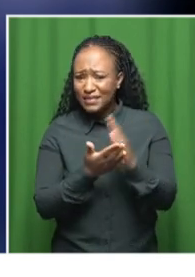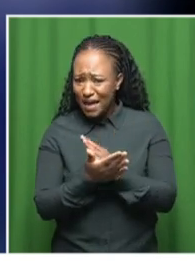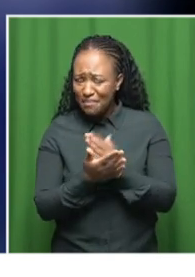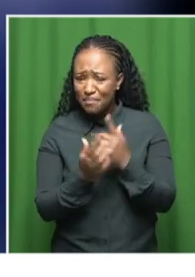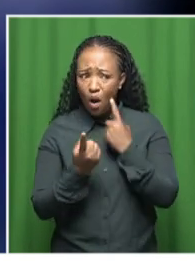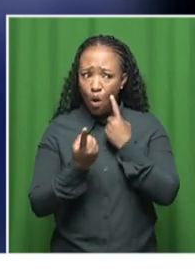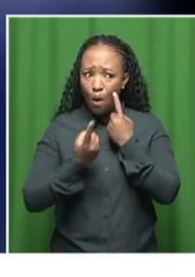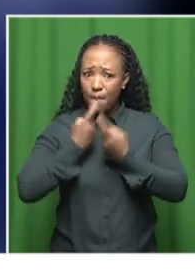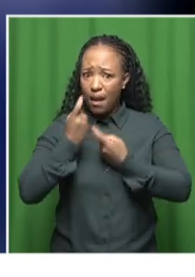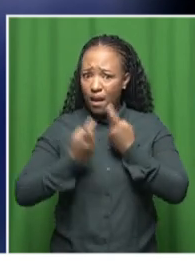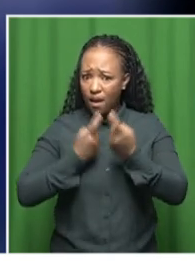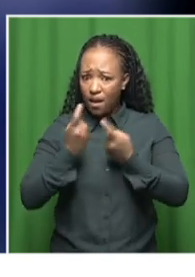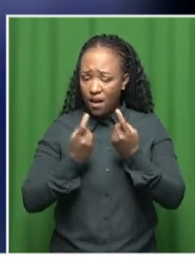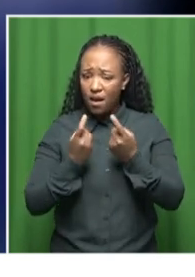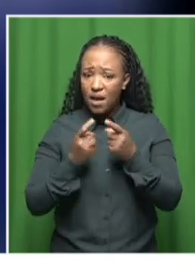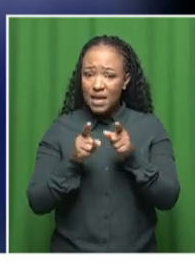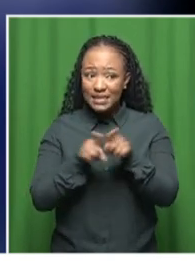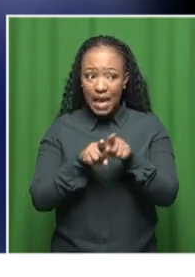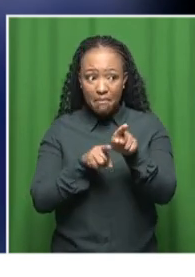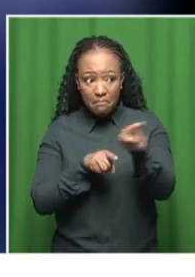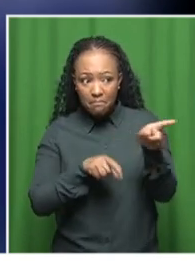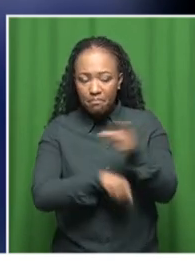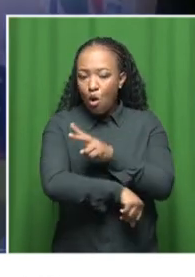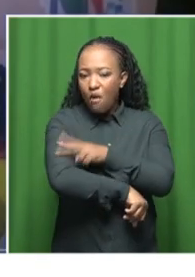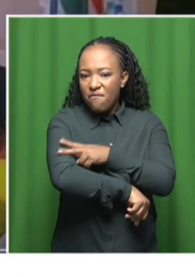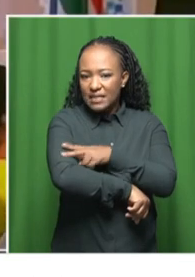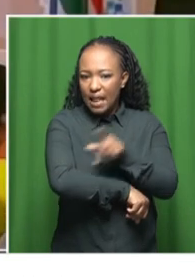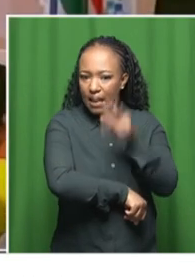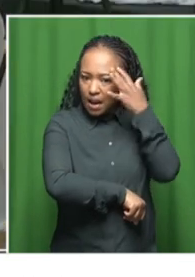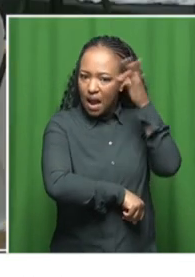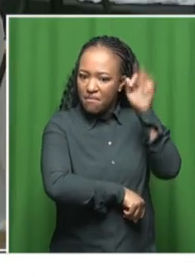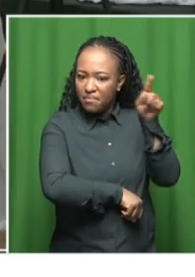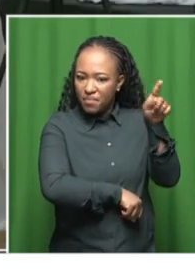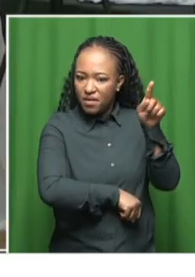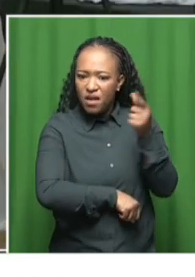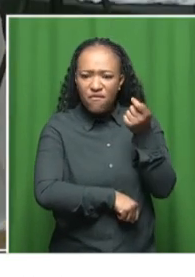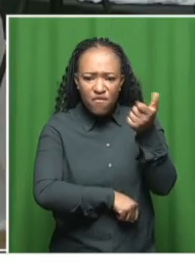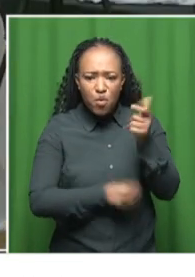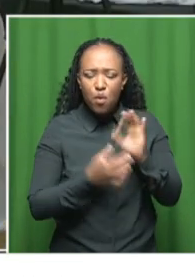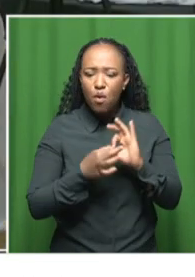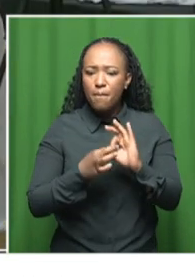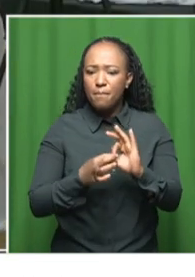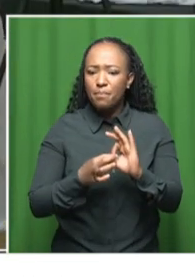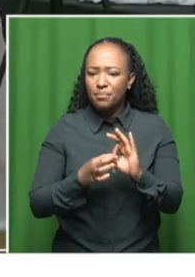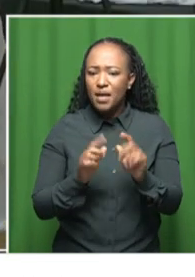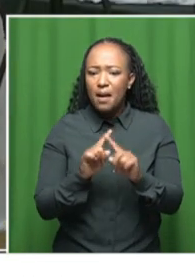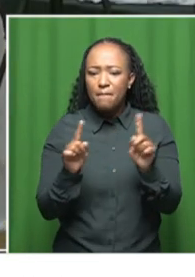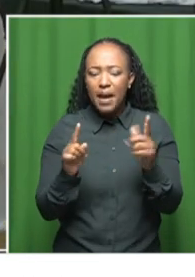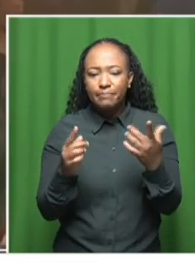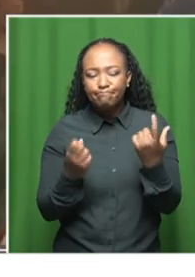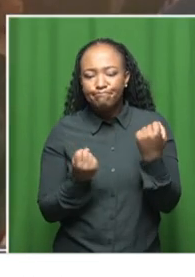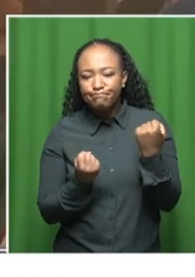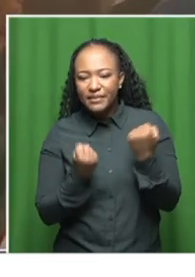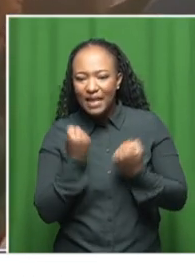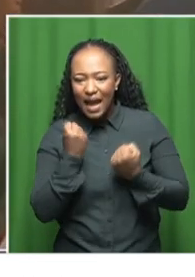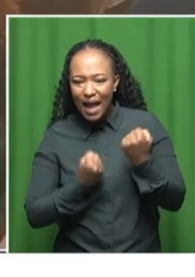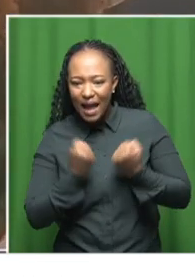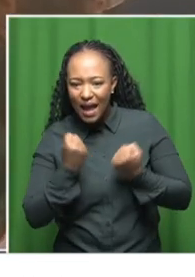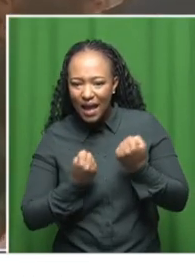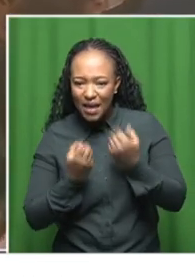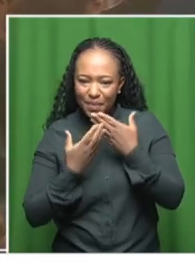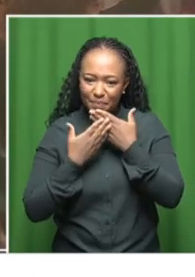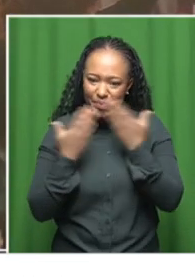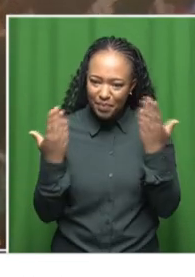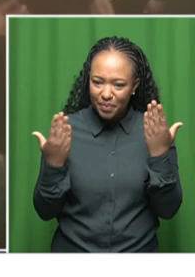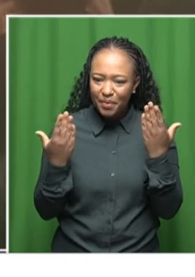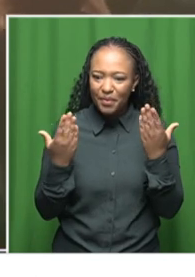complaints that we get from the very same officials, few of those were committed. They don't have cars. Some of them, they